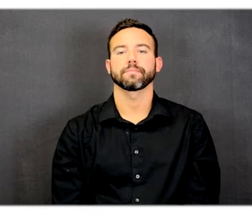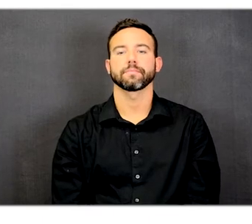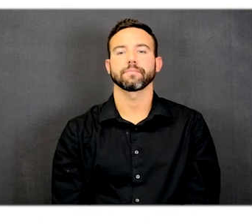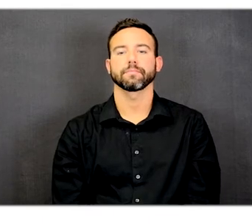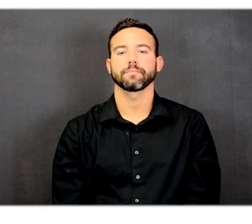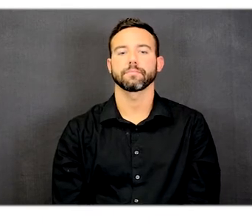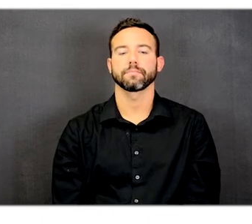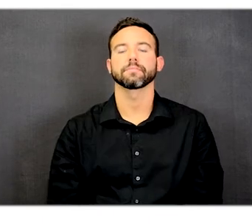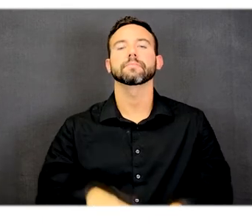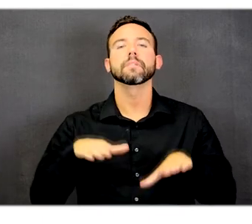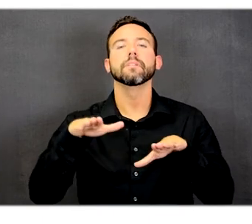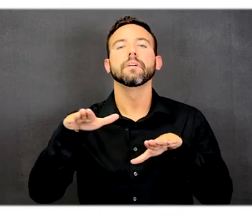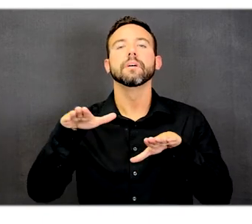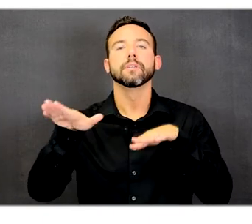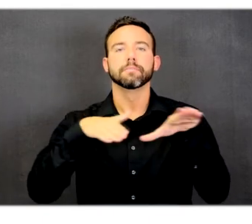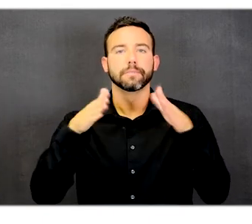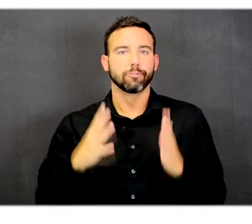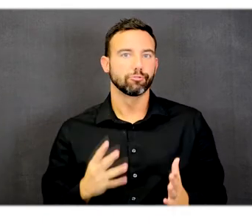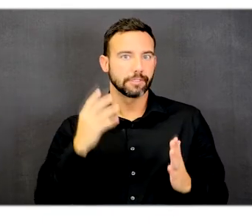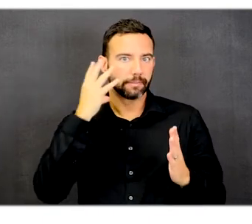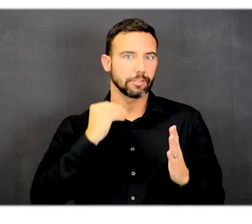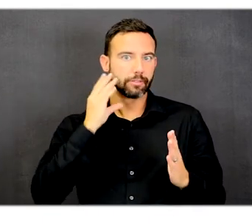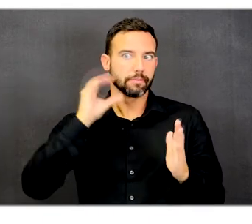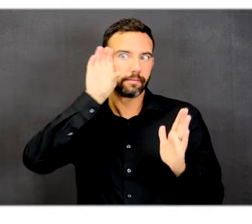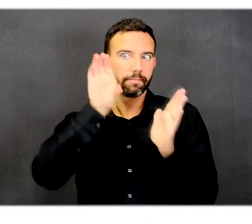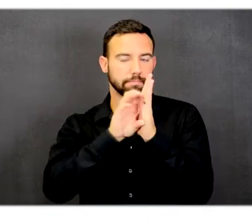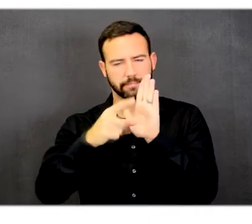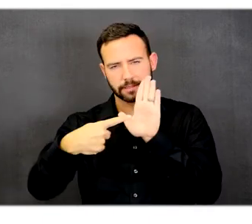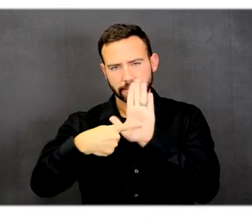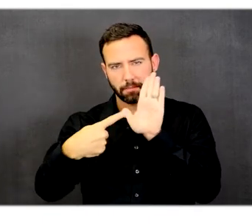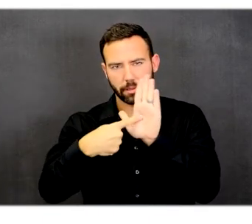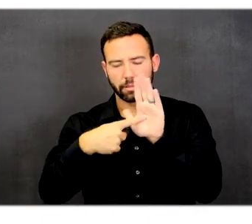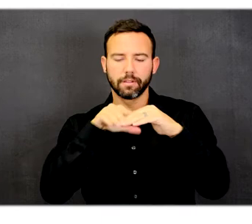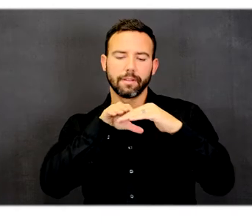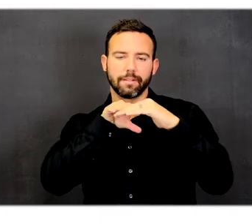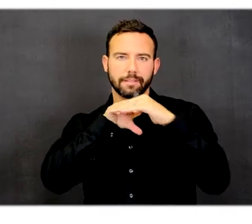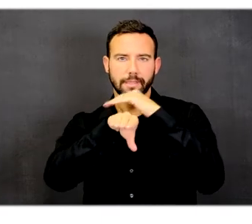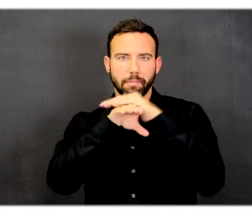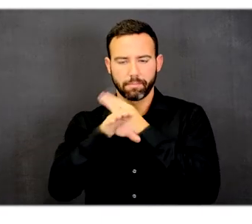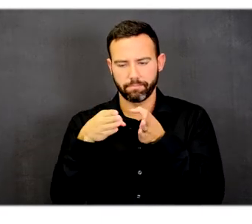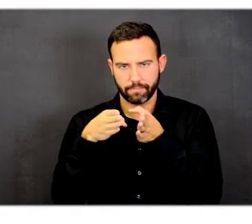Pedestrian experience diagram example accessible path node.